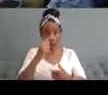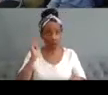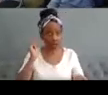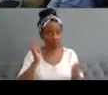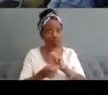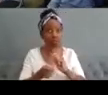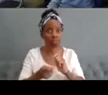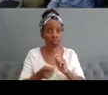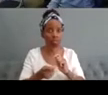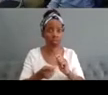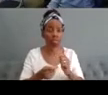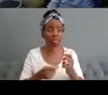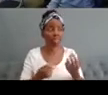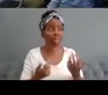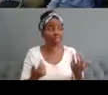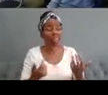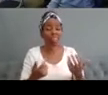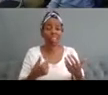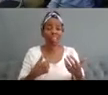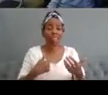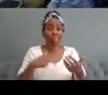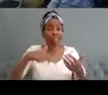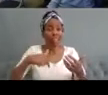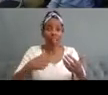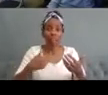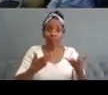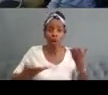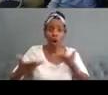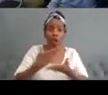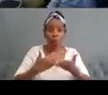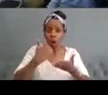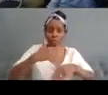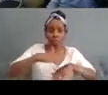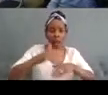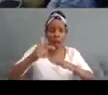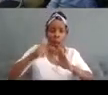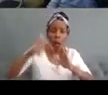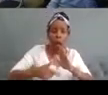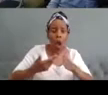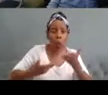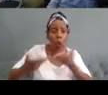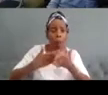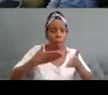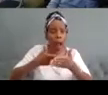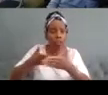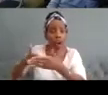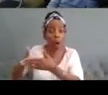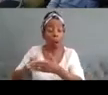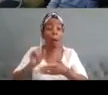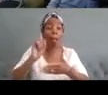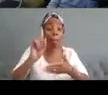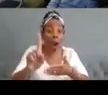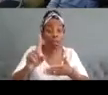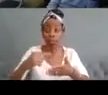face can't really be gone into in a forum like this but it's worth saying that working holistically with us can make a huge